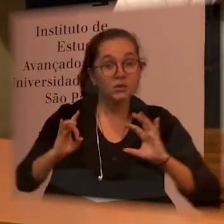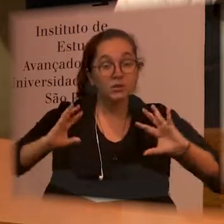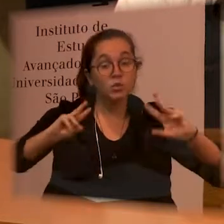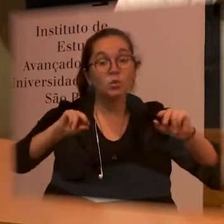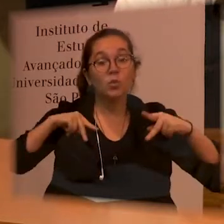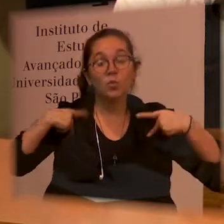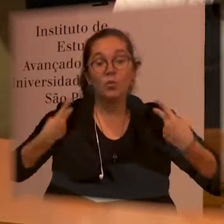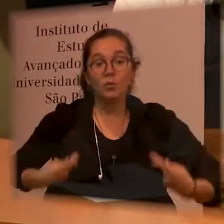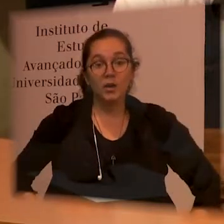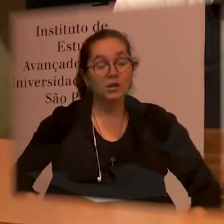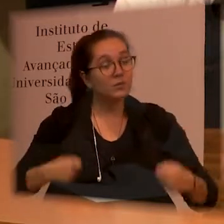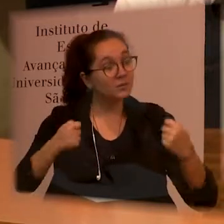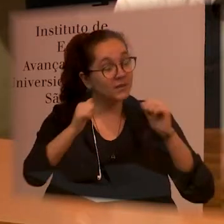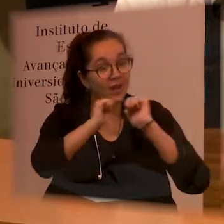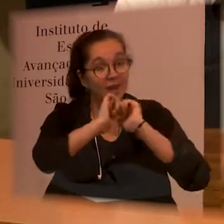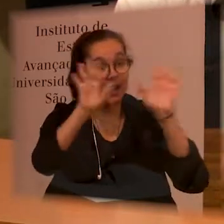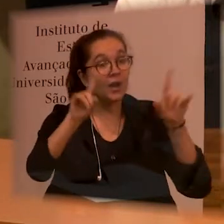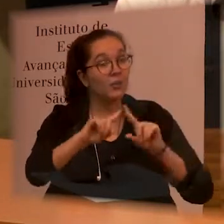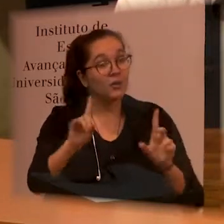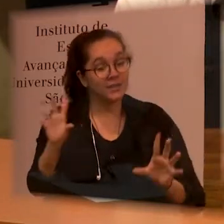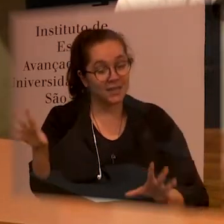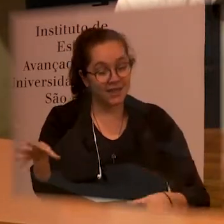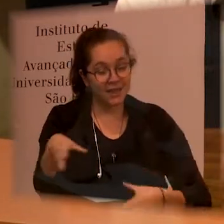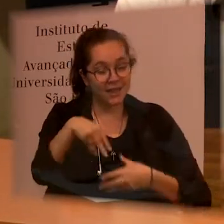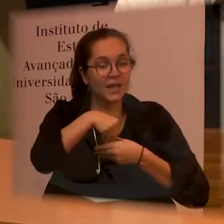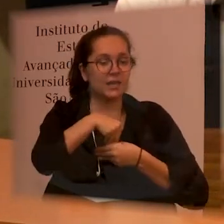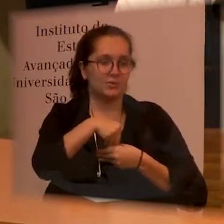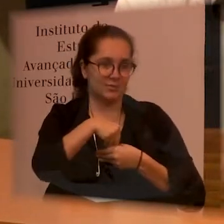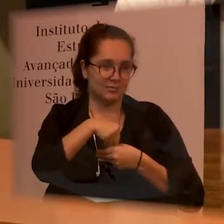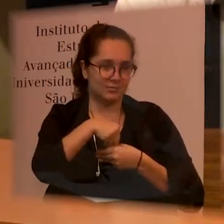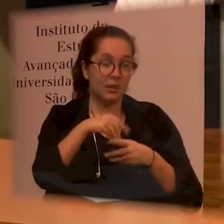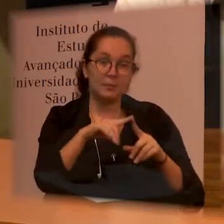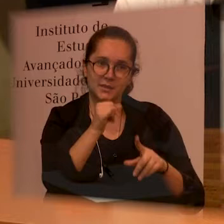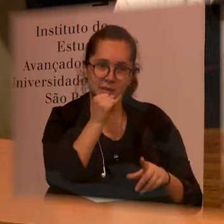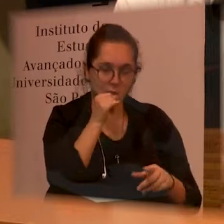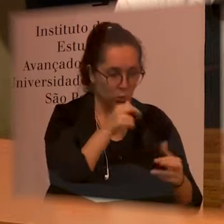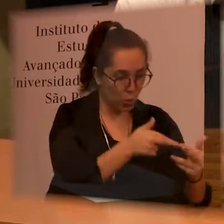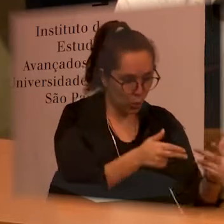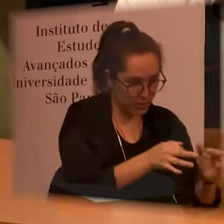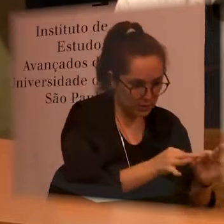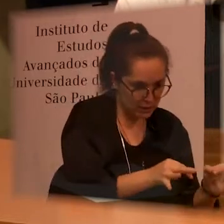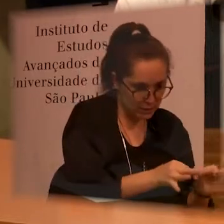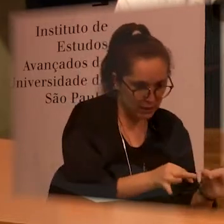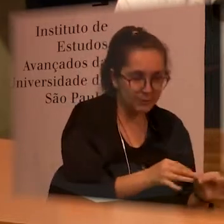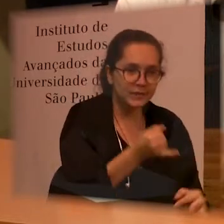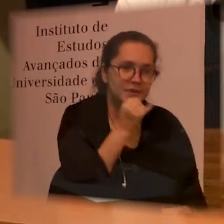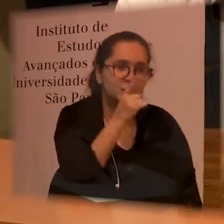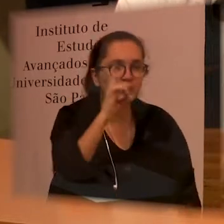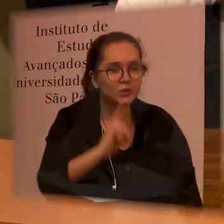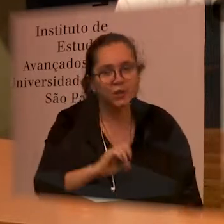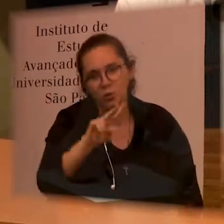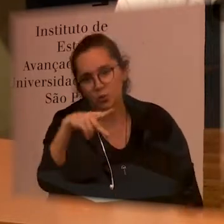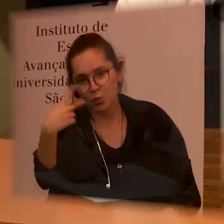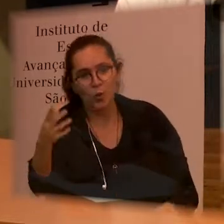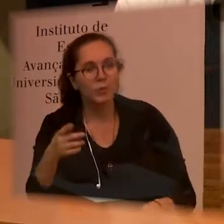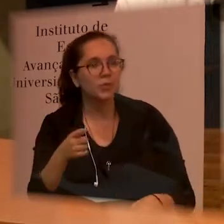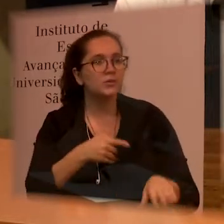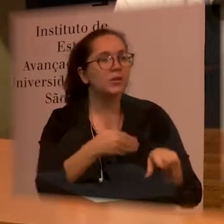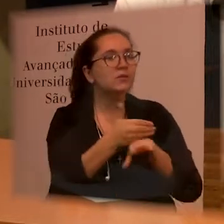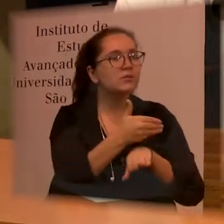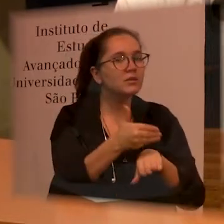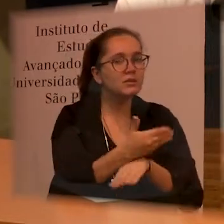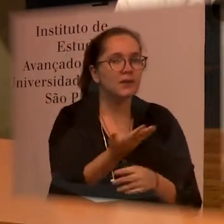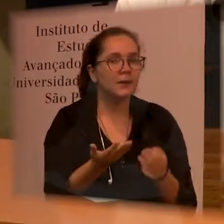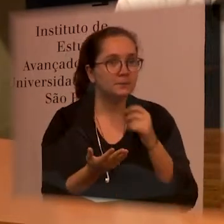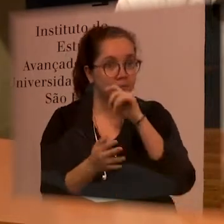has to be clear inside us but in the simplest things like the other people's